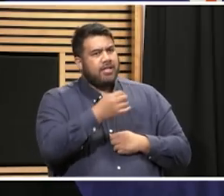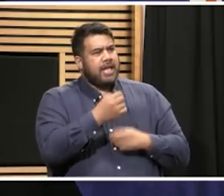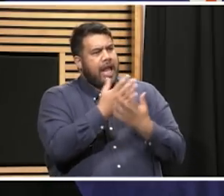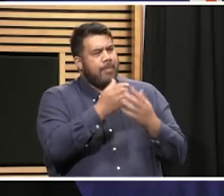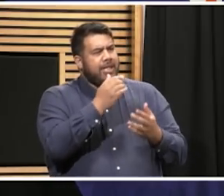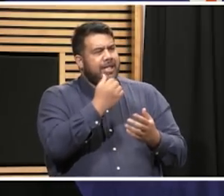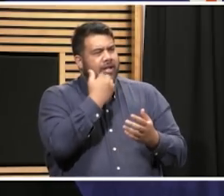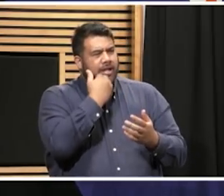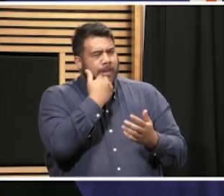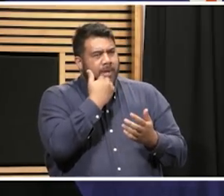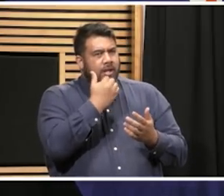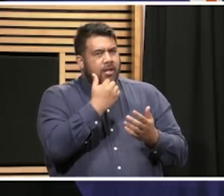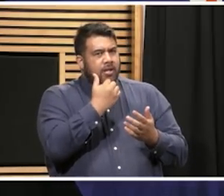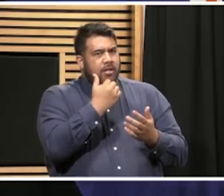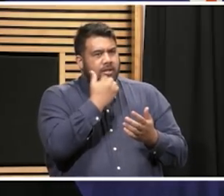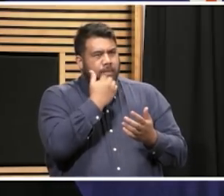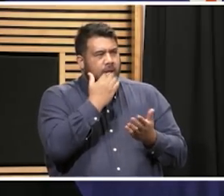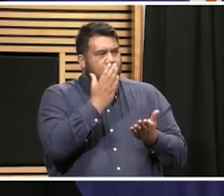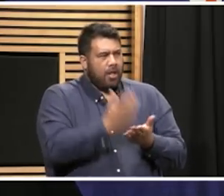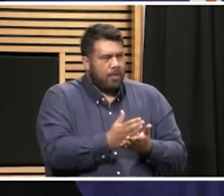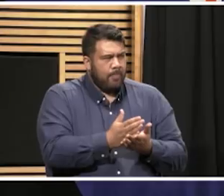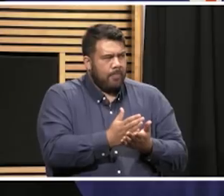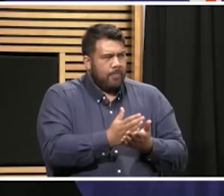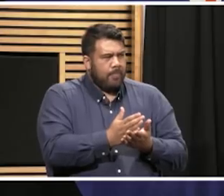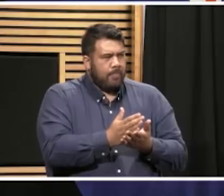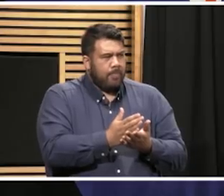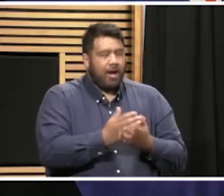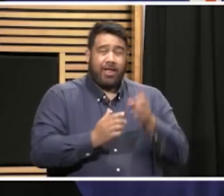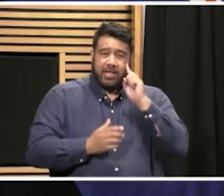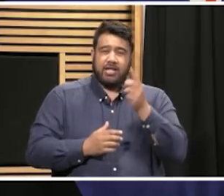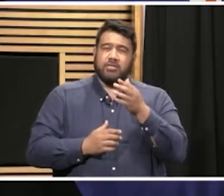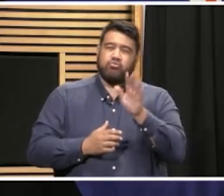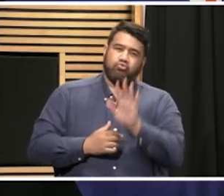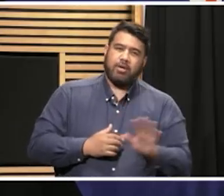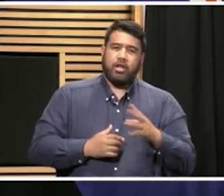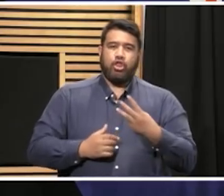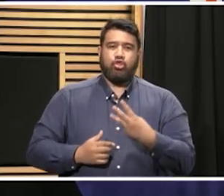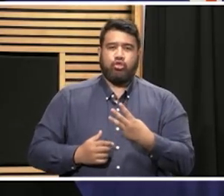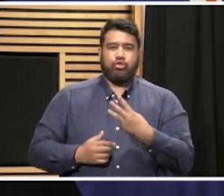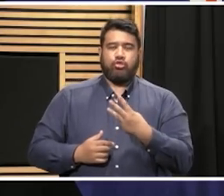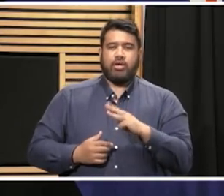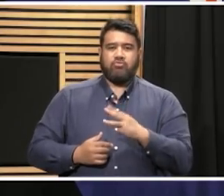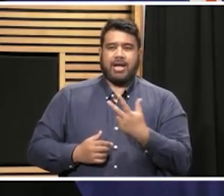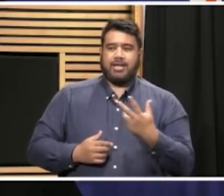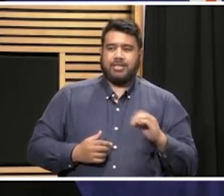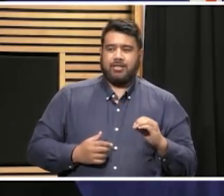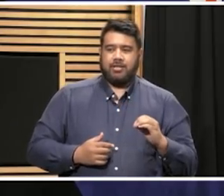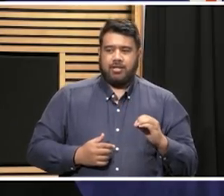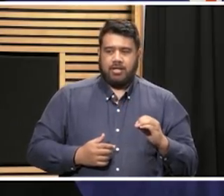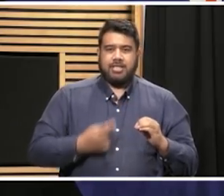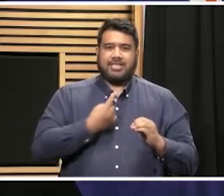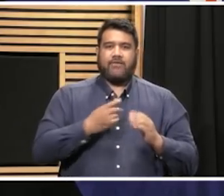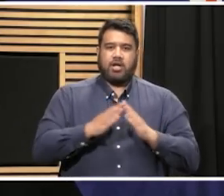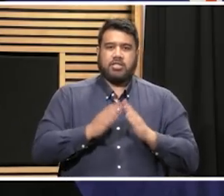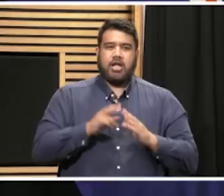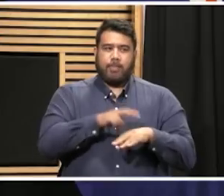don't quote me. I think it's 380 but the reason I'm not being specific is because I don't have that right in front of me. Commissioner, do you believe that supermarkets are breaking